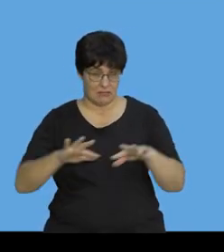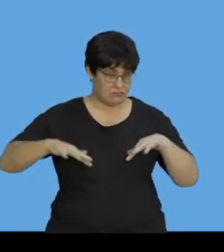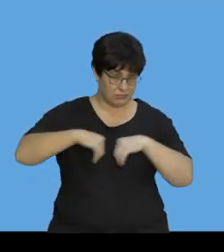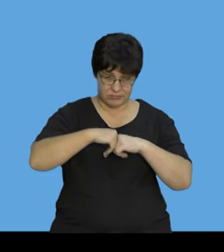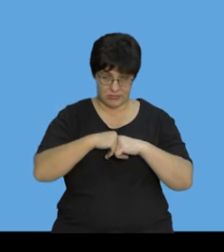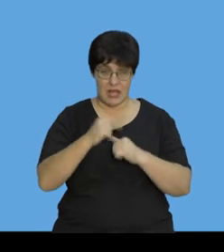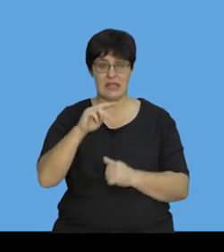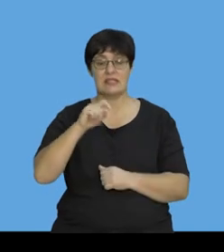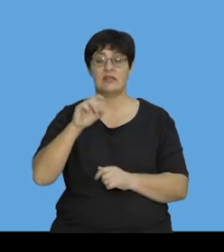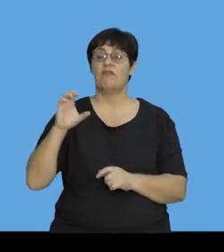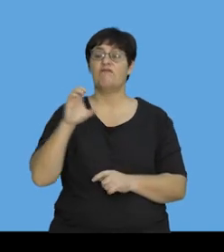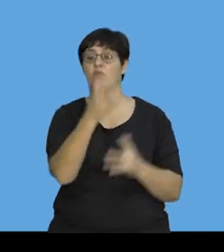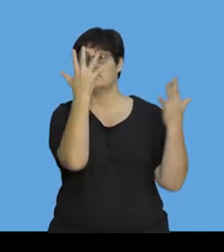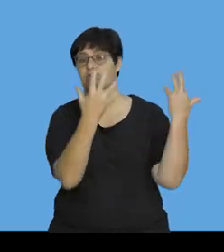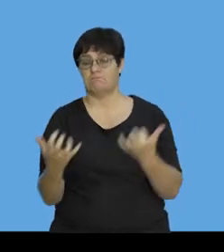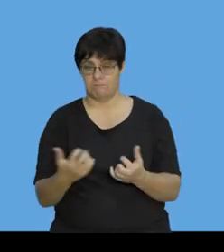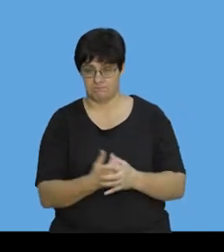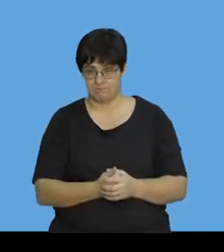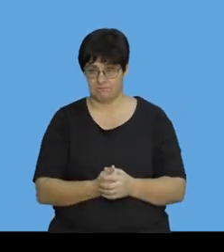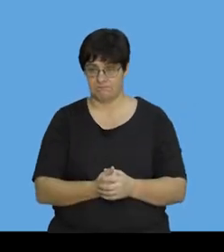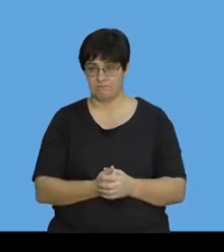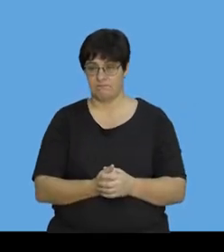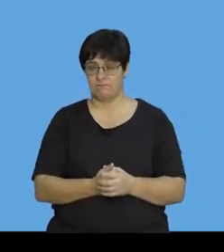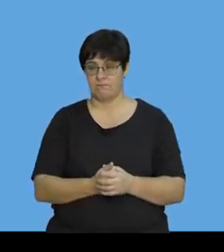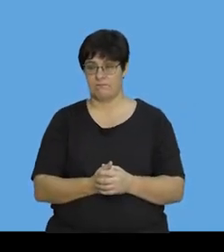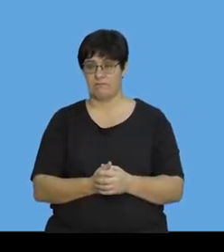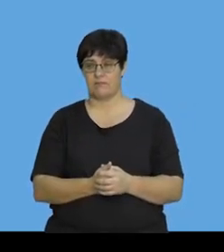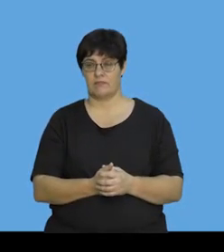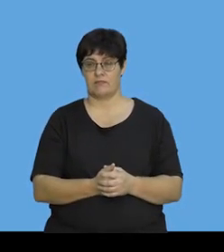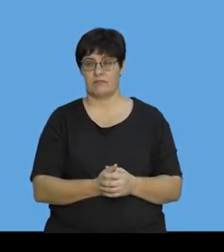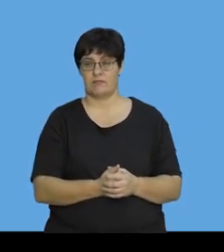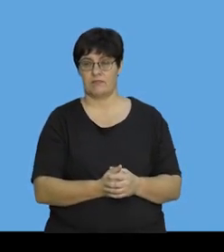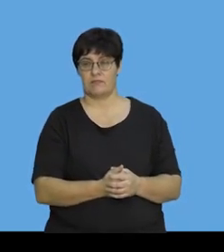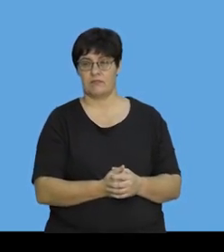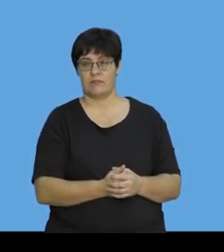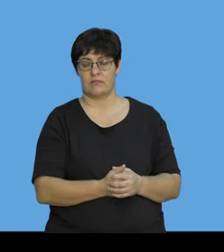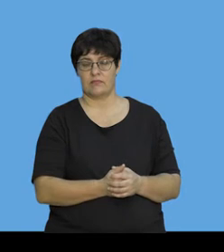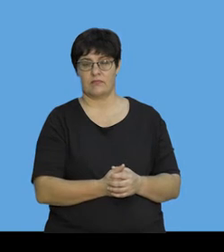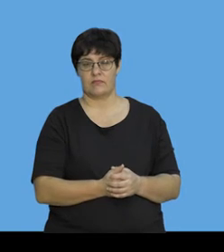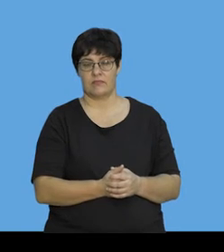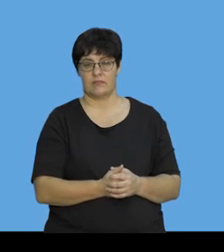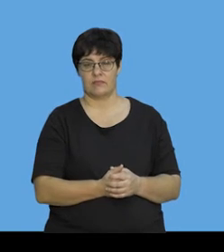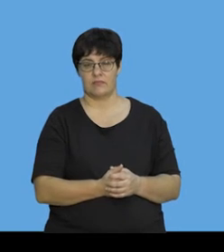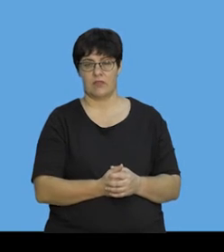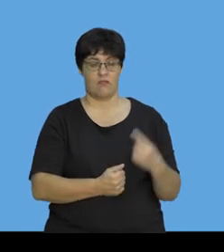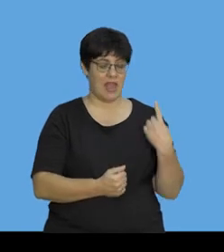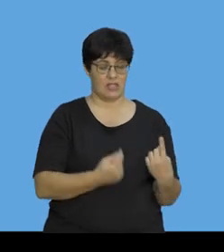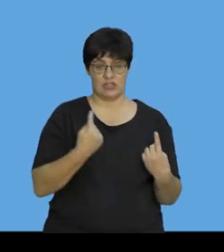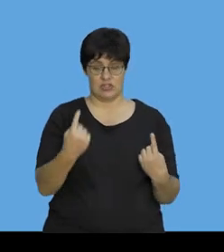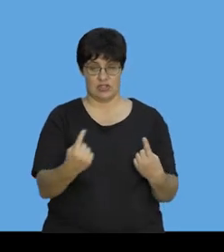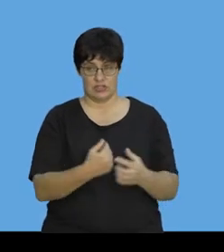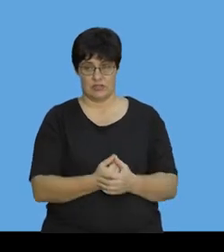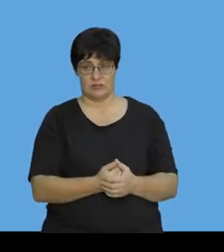seconds, calculate the net force. There we go. So, want the net force